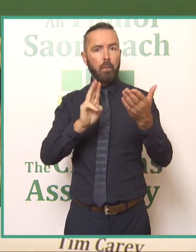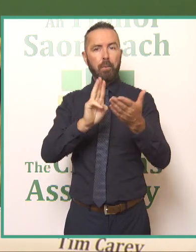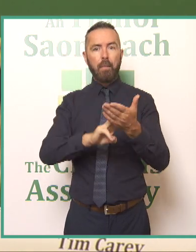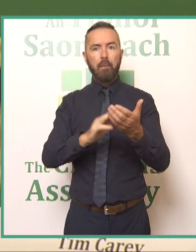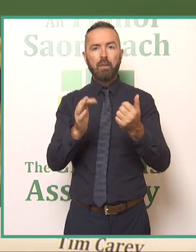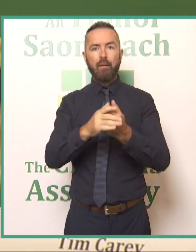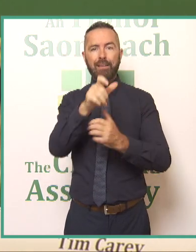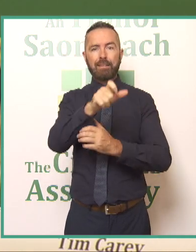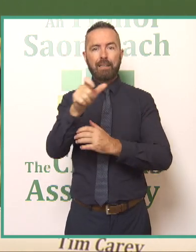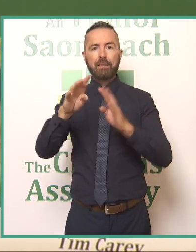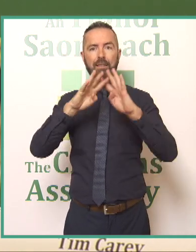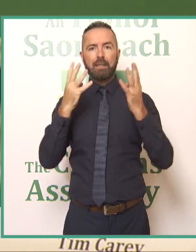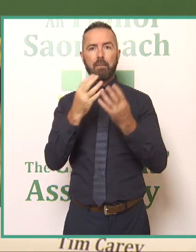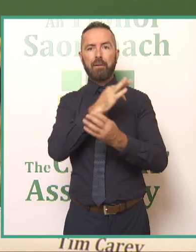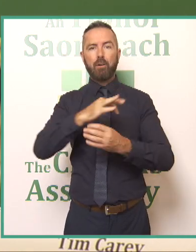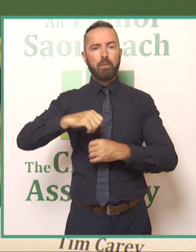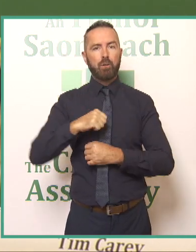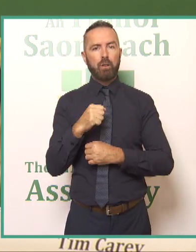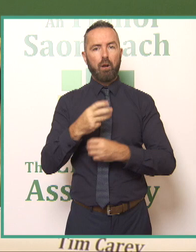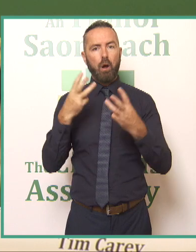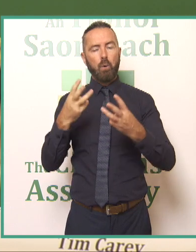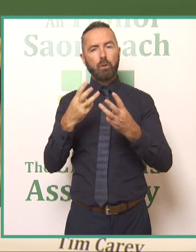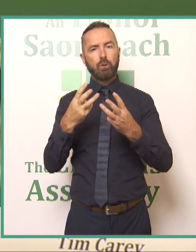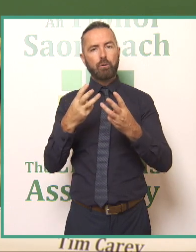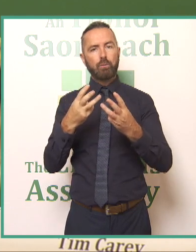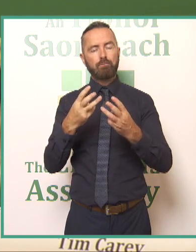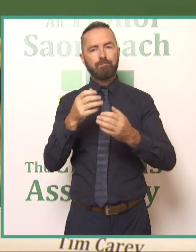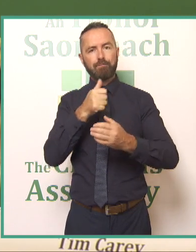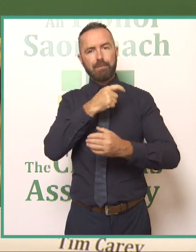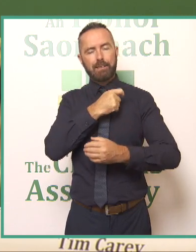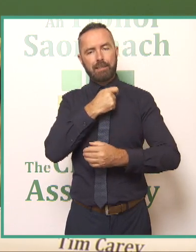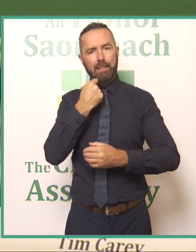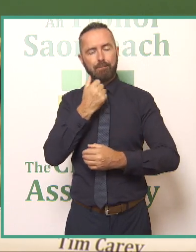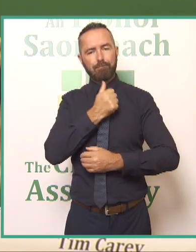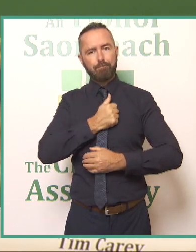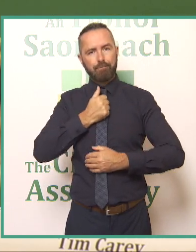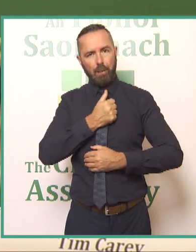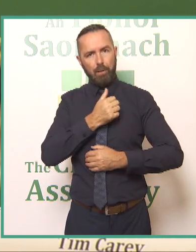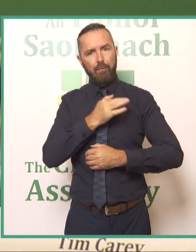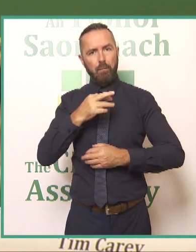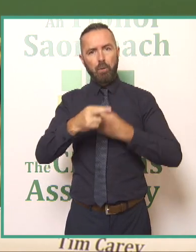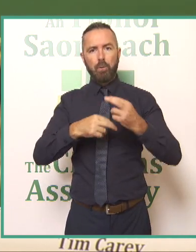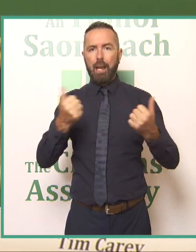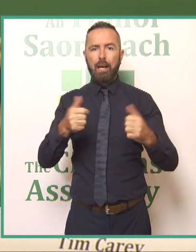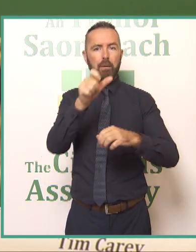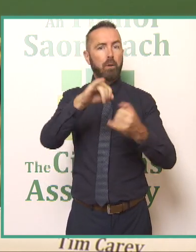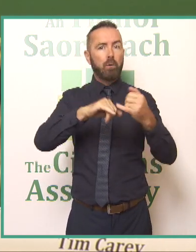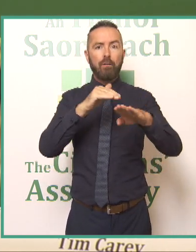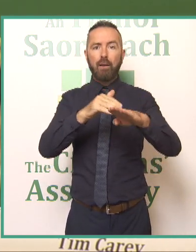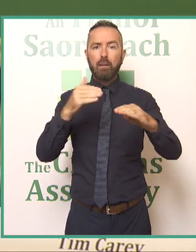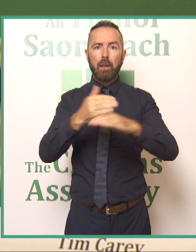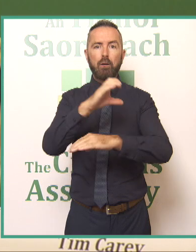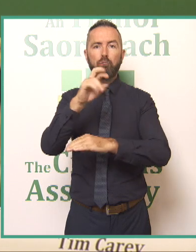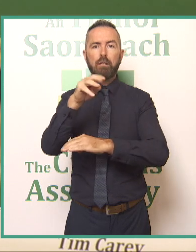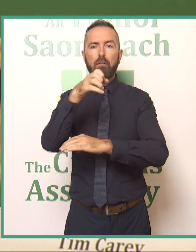citizens assembly from Donegal and I want to extend our condolences from the room to anybody who was affected by what happened in Creasloch